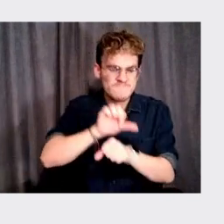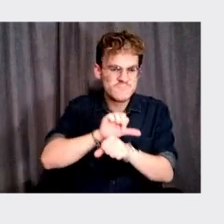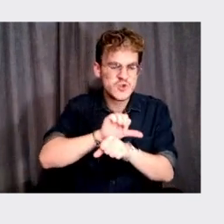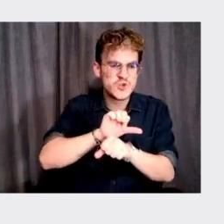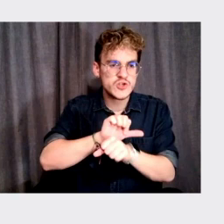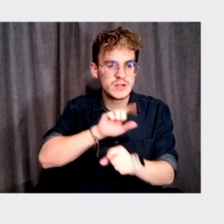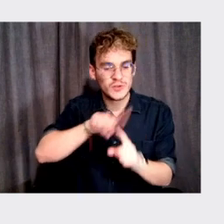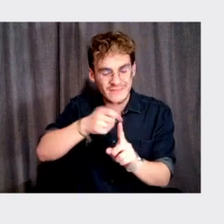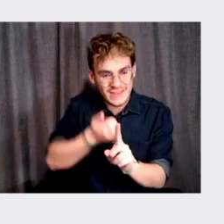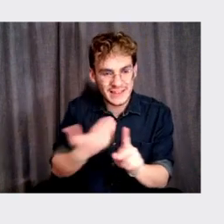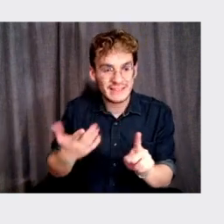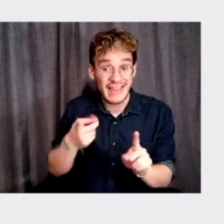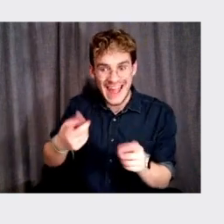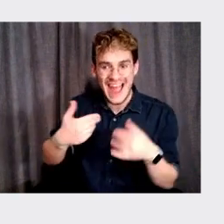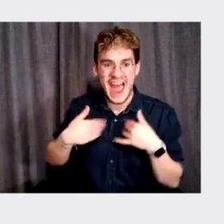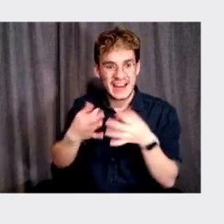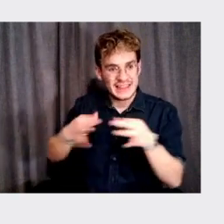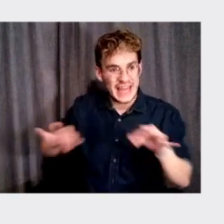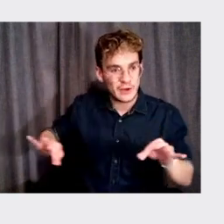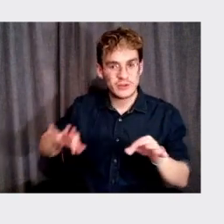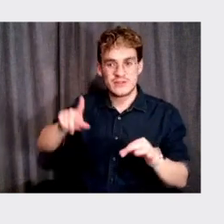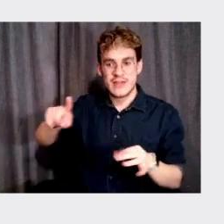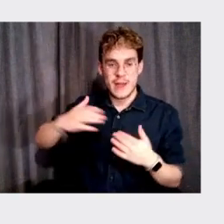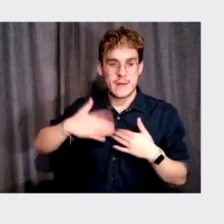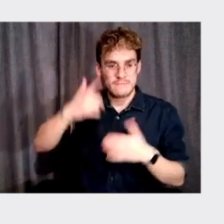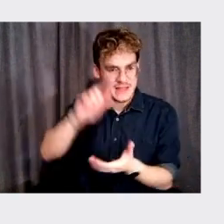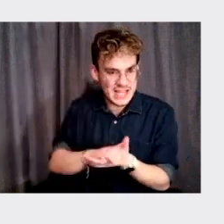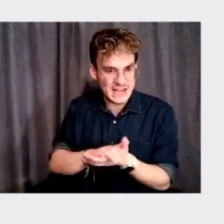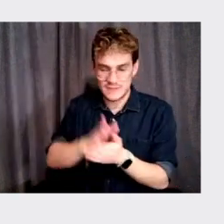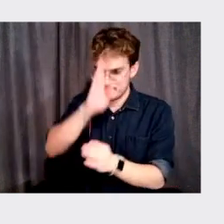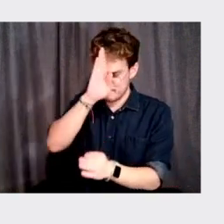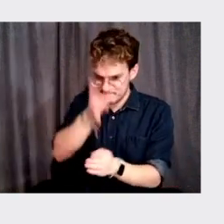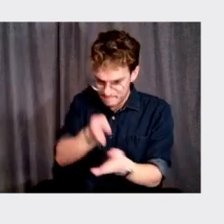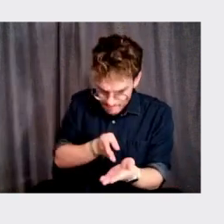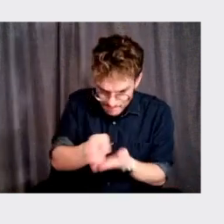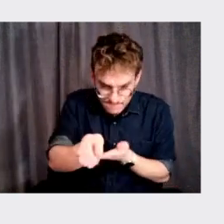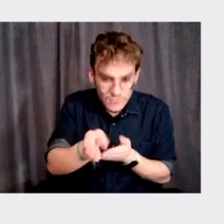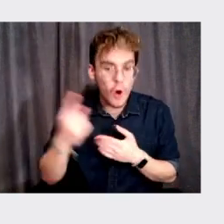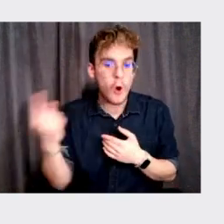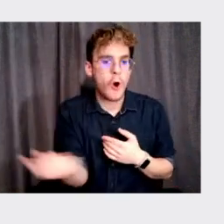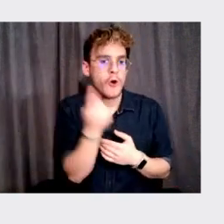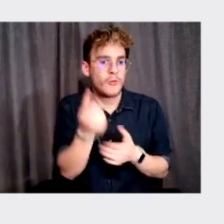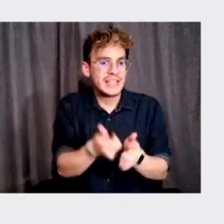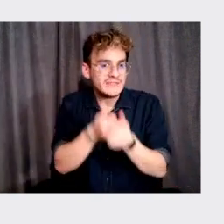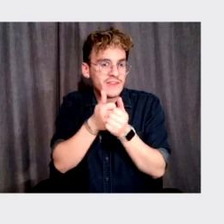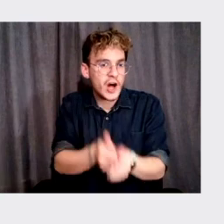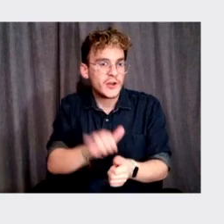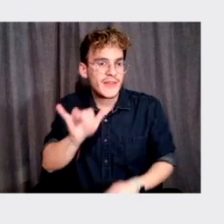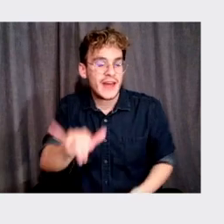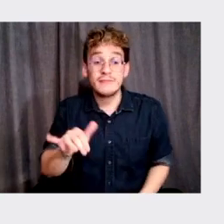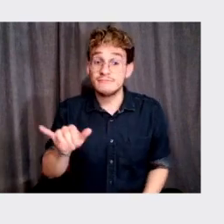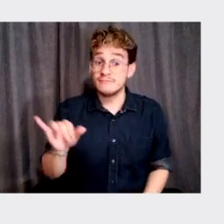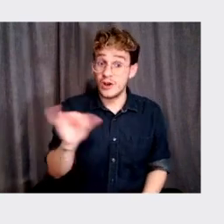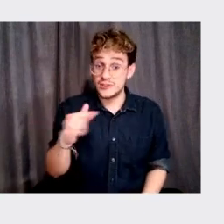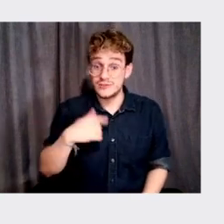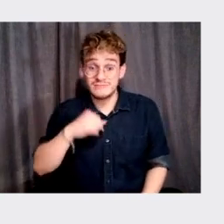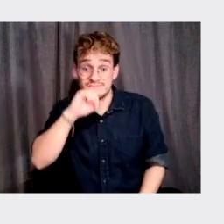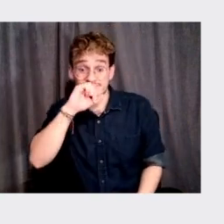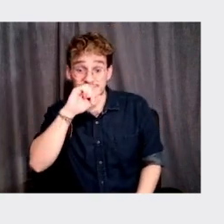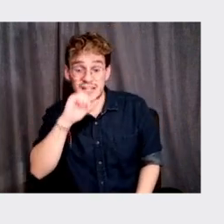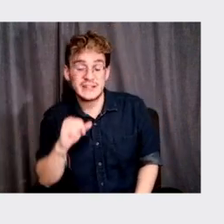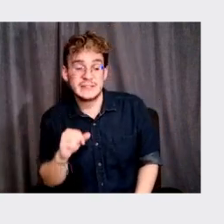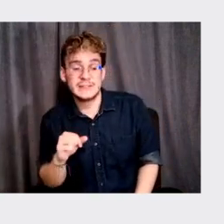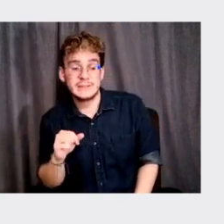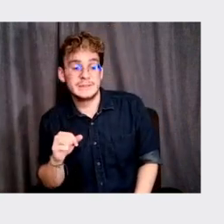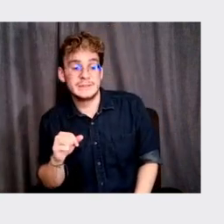they, they had a language and the beliefs and they were so pure about them. And, uh, the other thing that I really love is, and